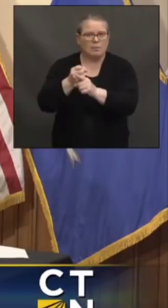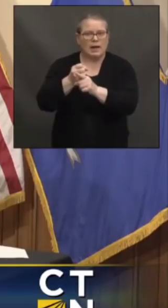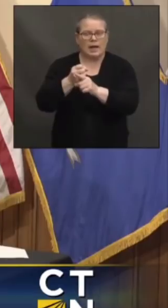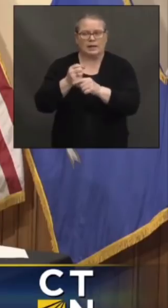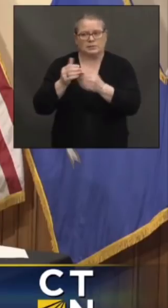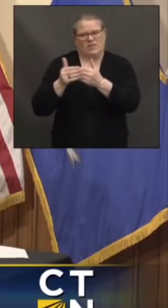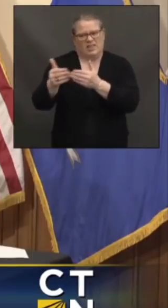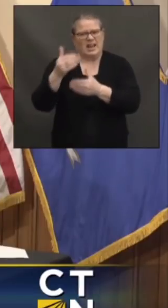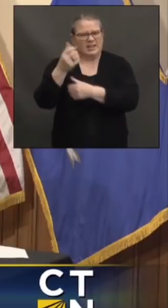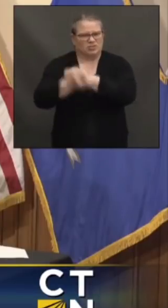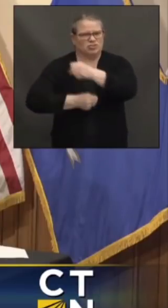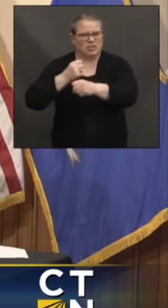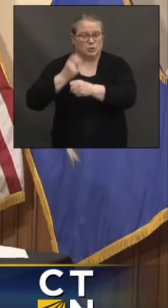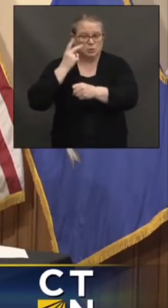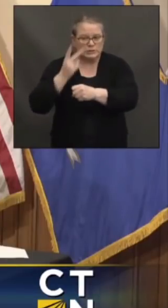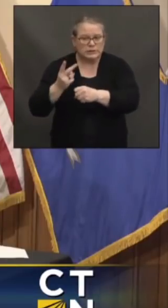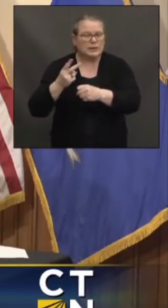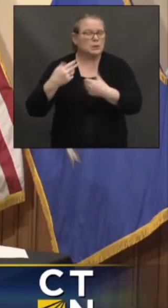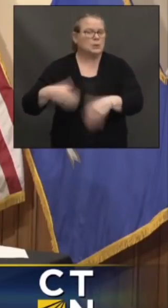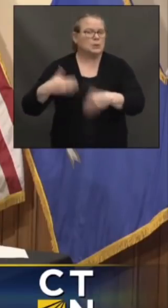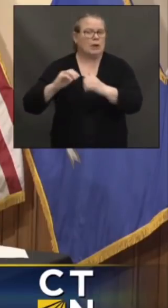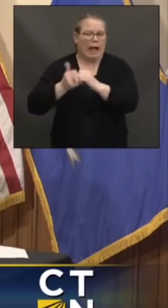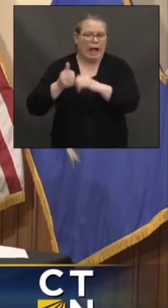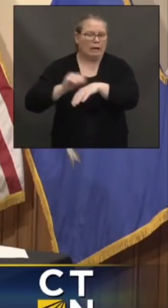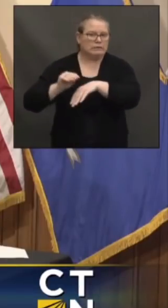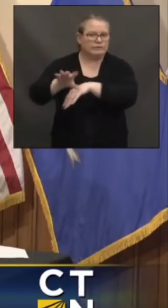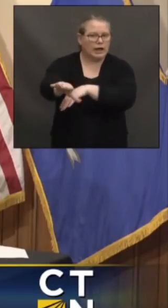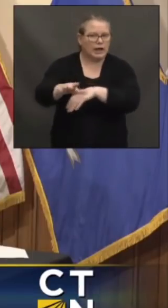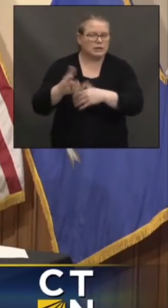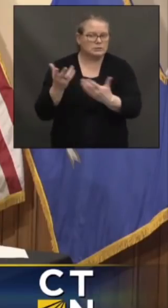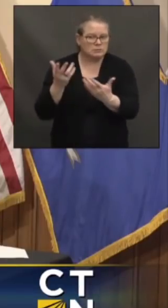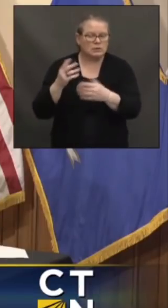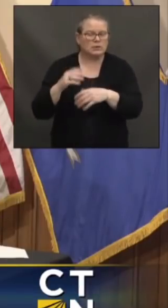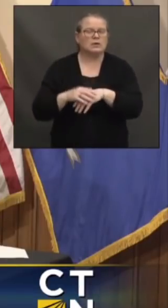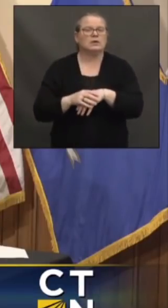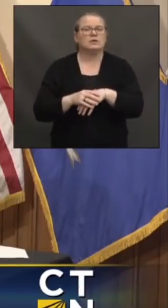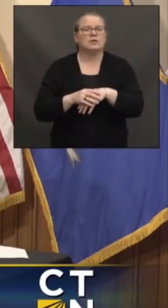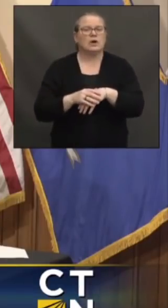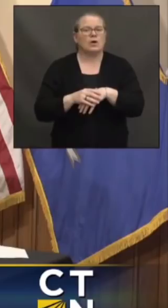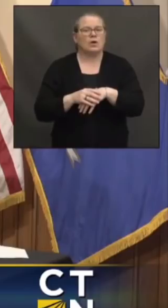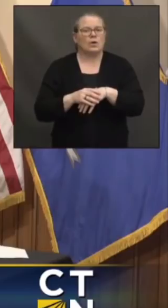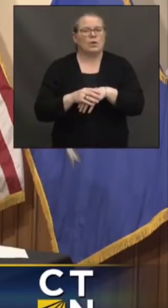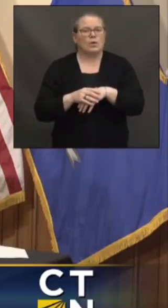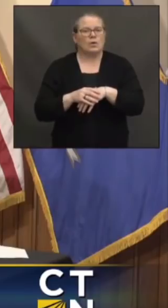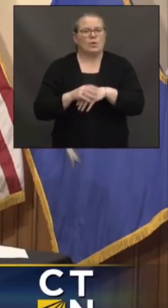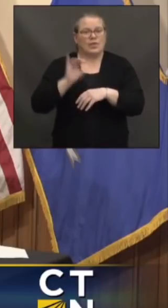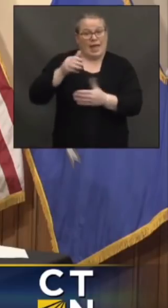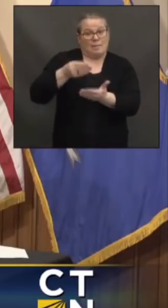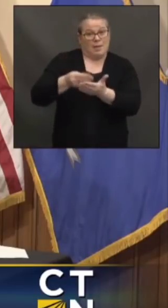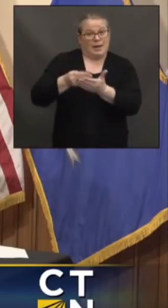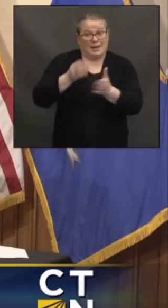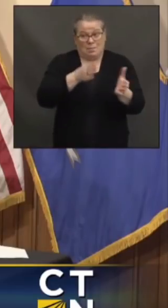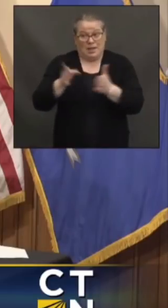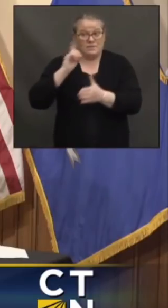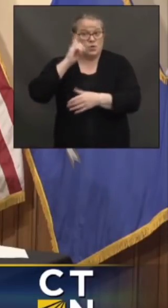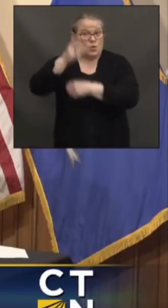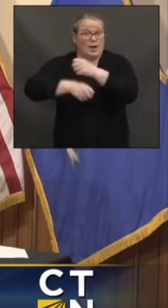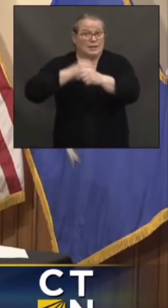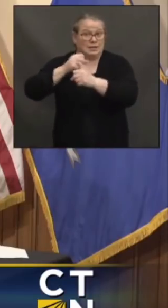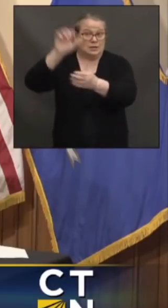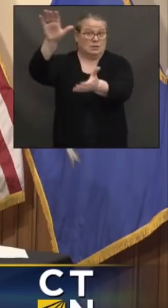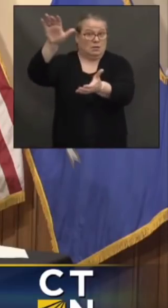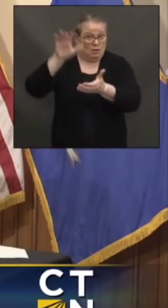going to be there for a year, what should the states expect as far as stepping up on a long-term basis